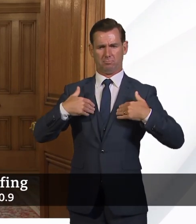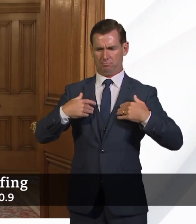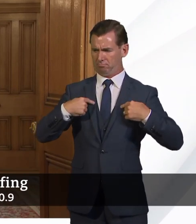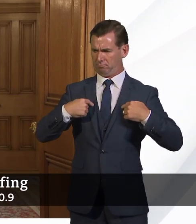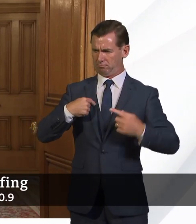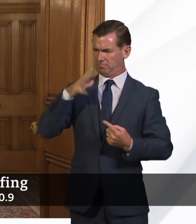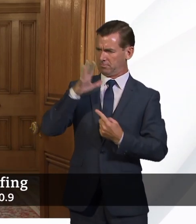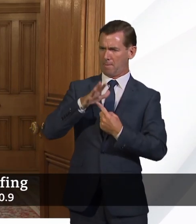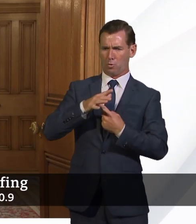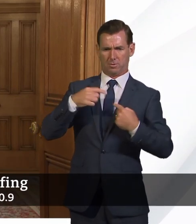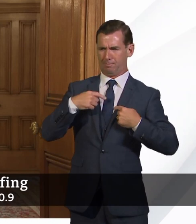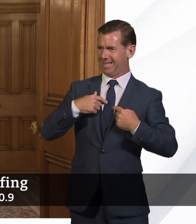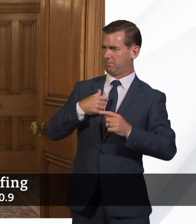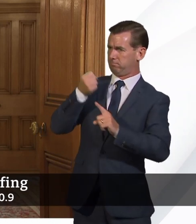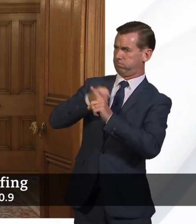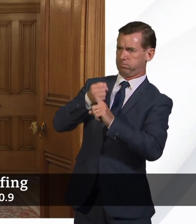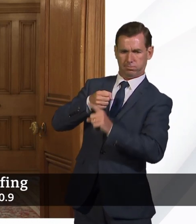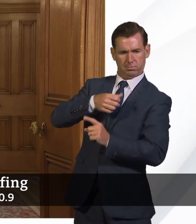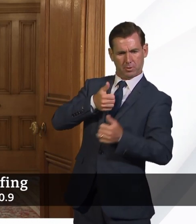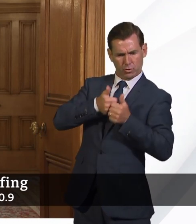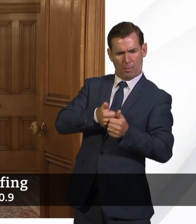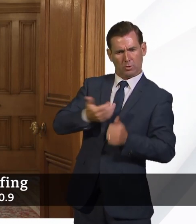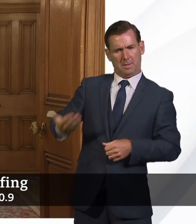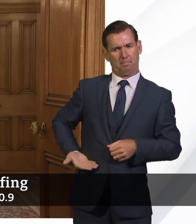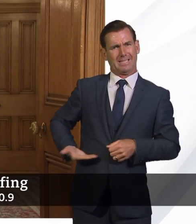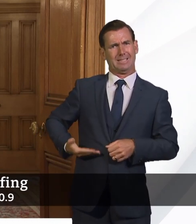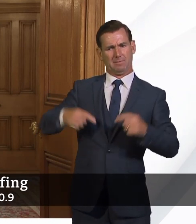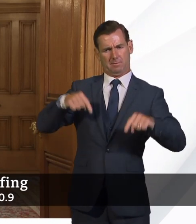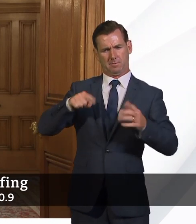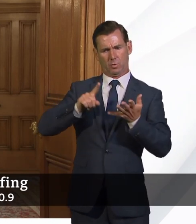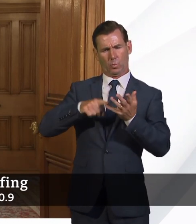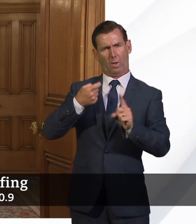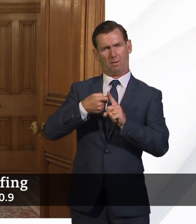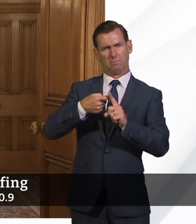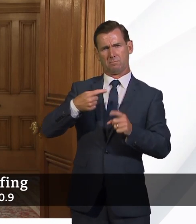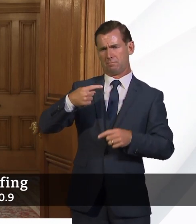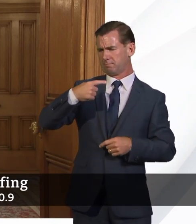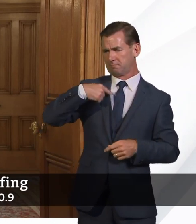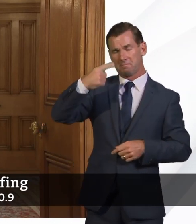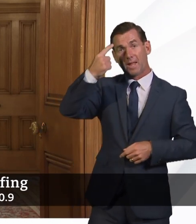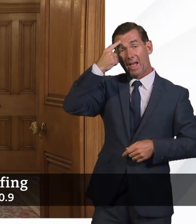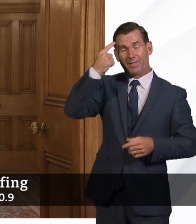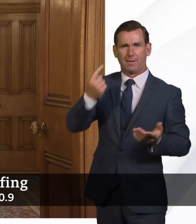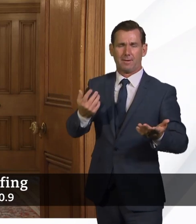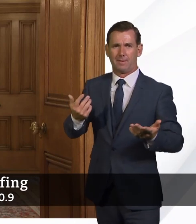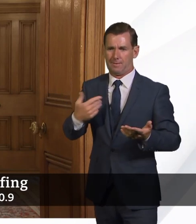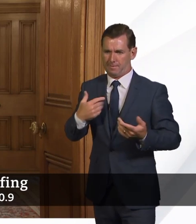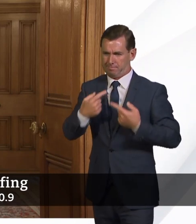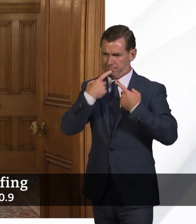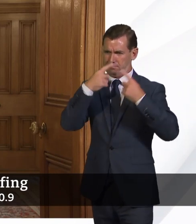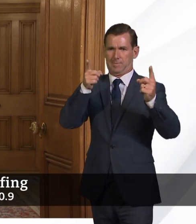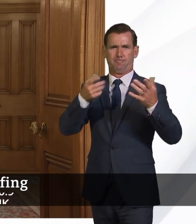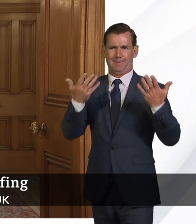of businesses and the population in the UK, and we'll make sure that we do that. And actually, I think by saying now